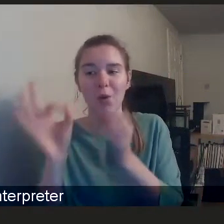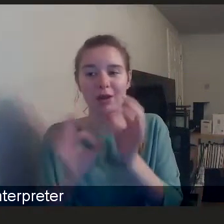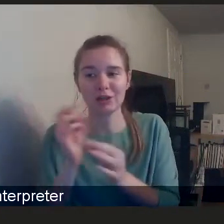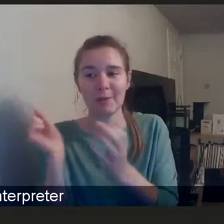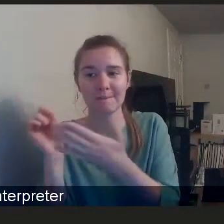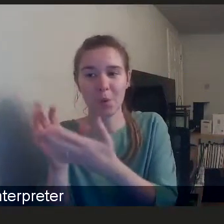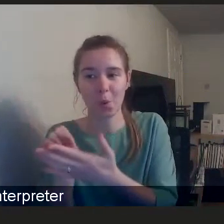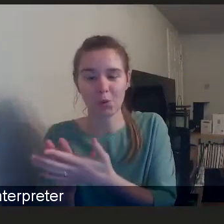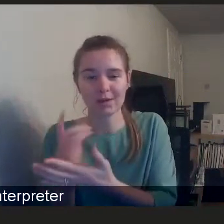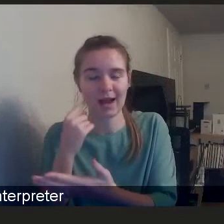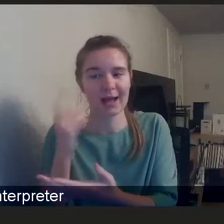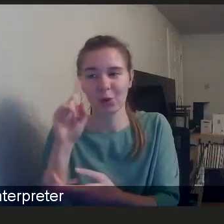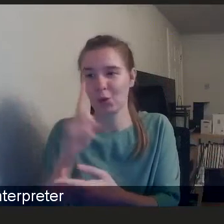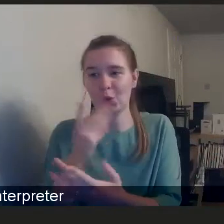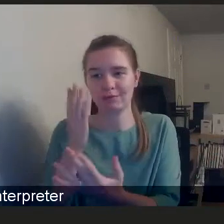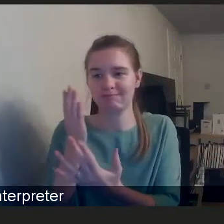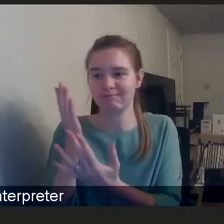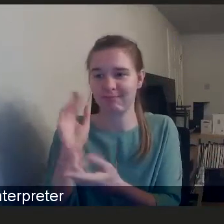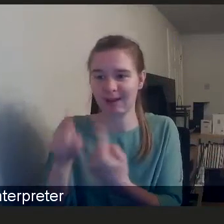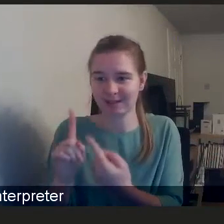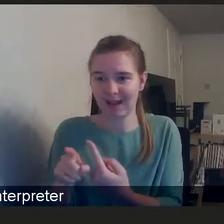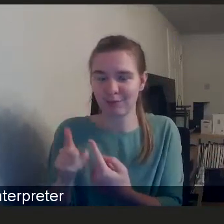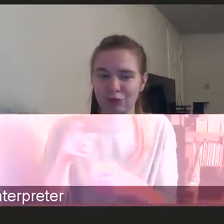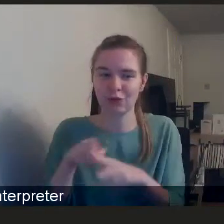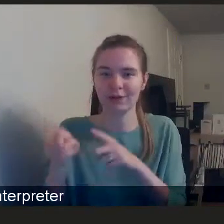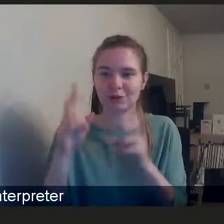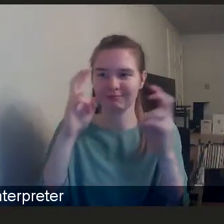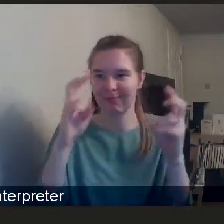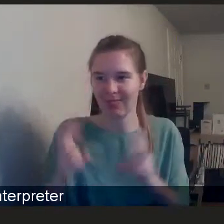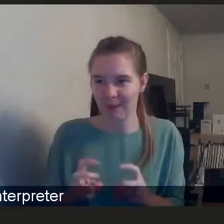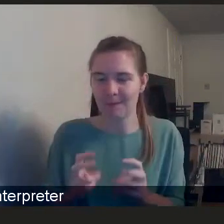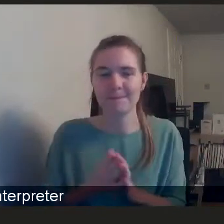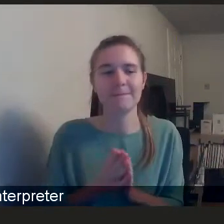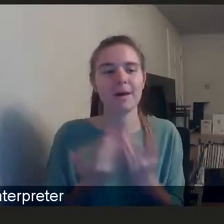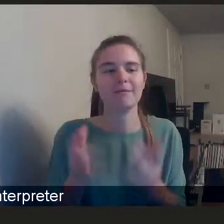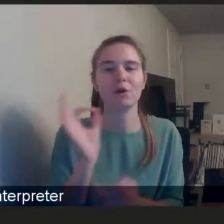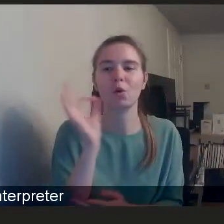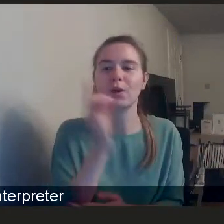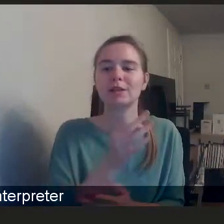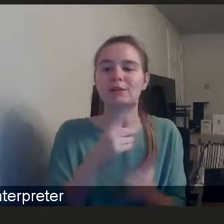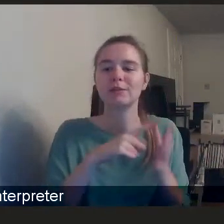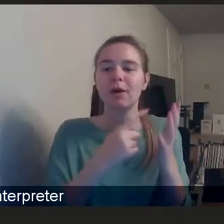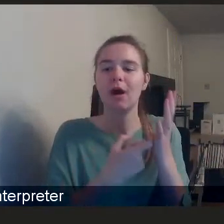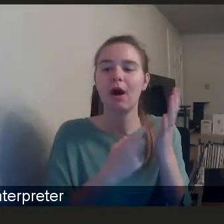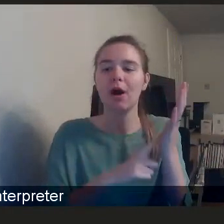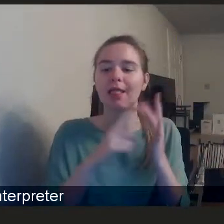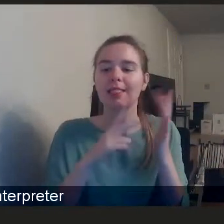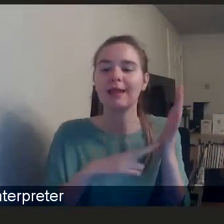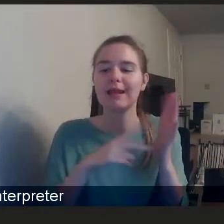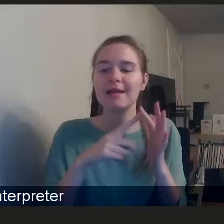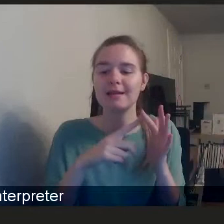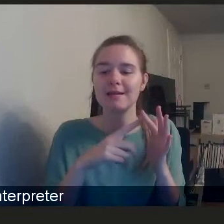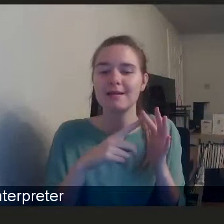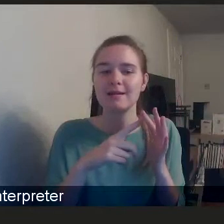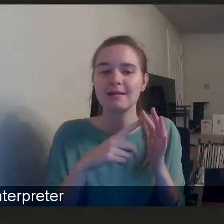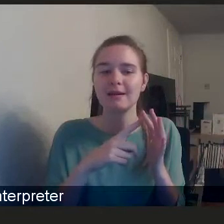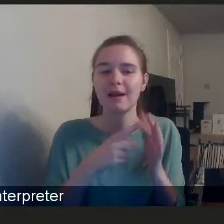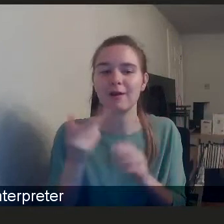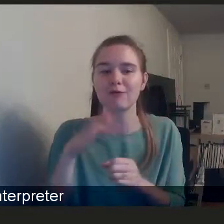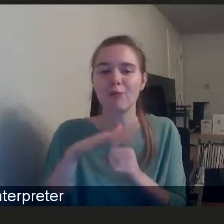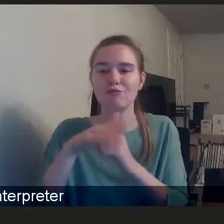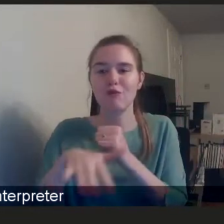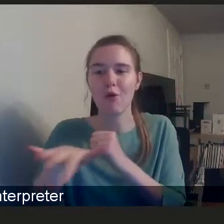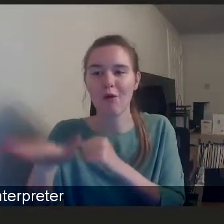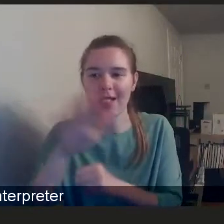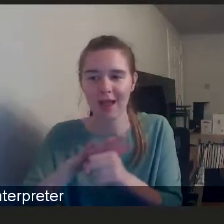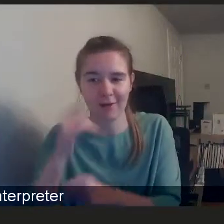to get to, but I'm trying to get a spread of themes. And we've got a question from Arlene. Arlene doesn't say where she's from, but I'm guessing it's from a rural area because she's